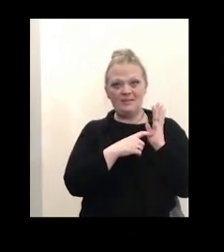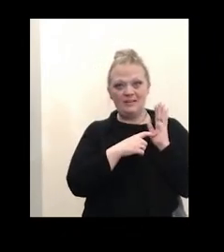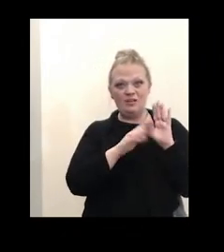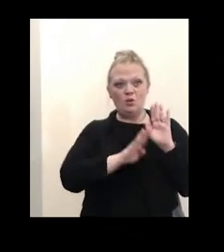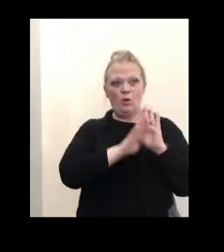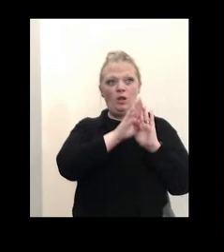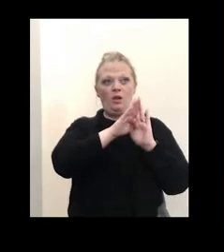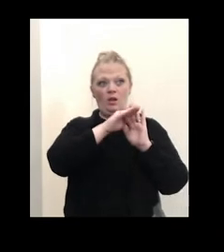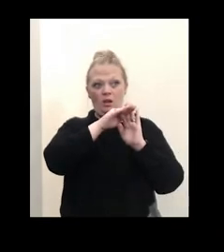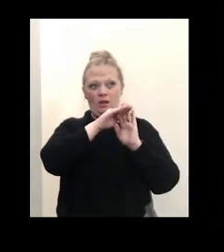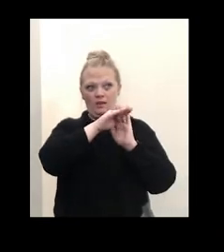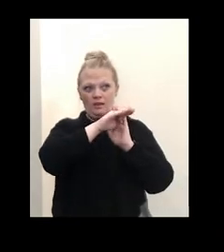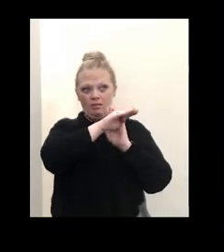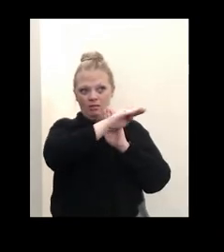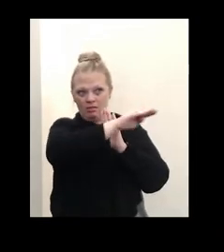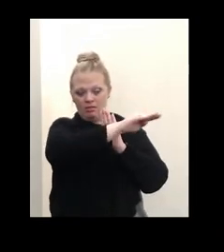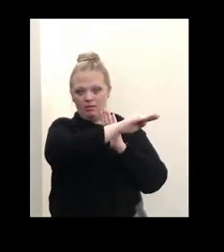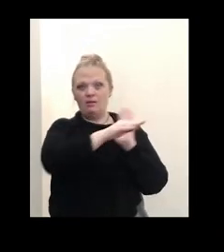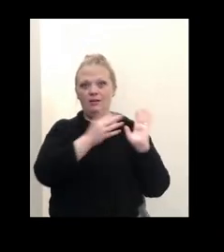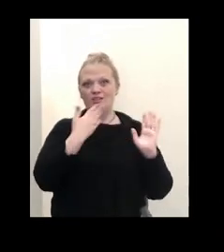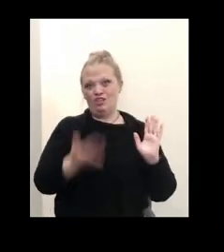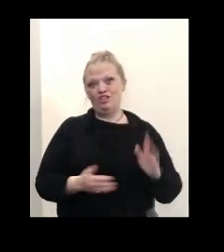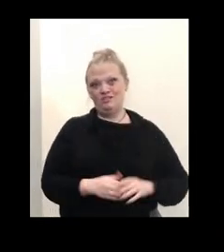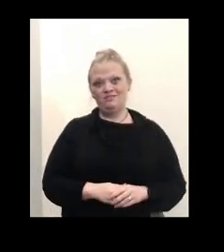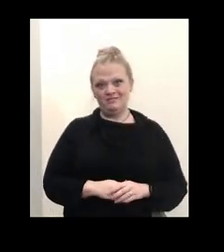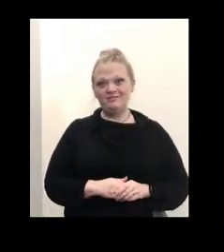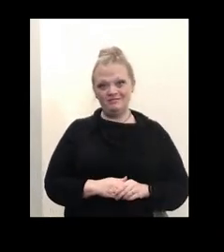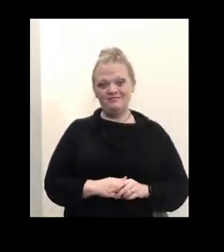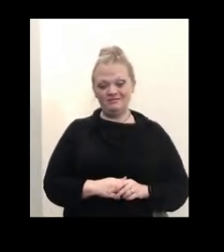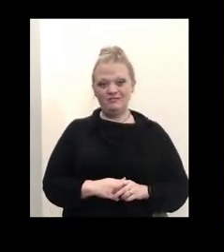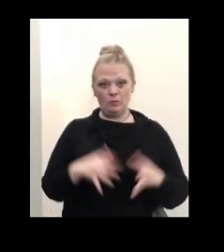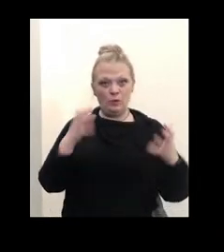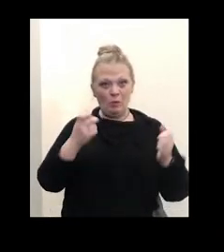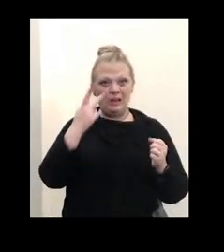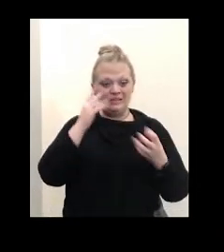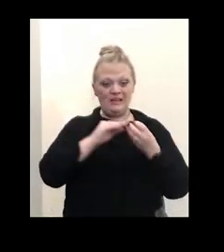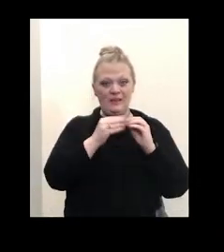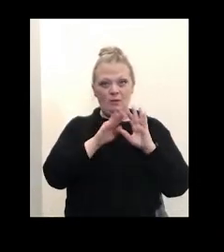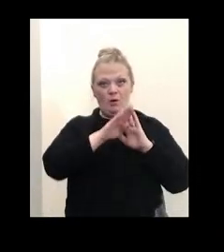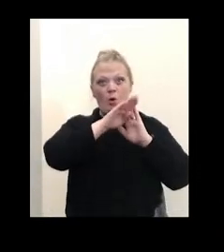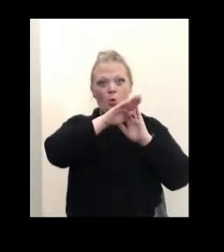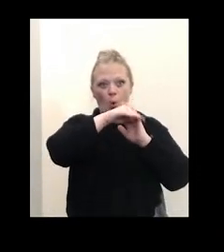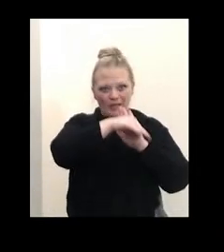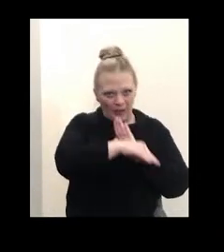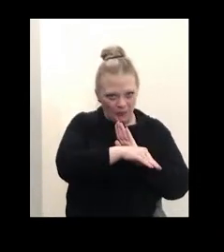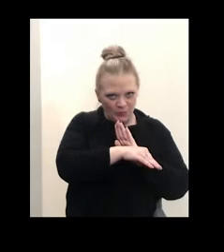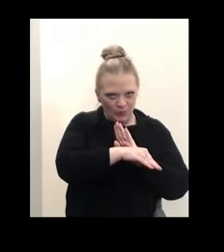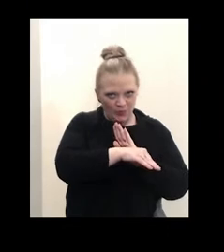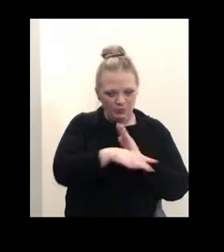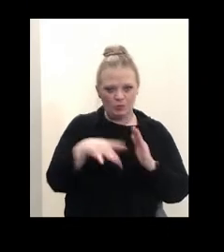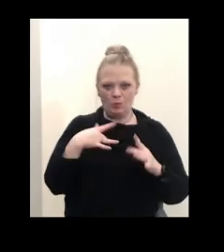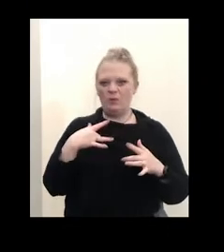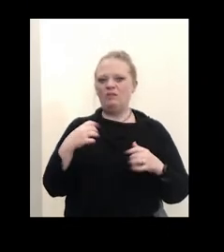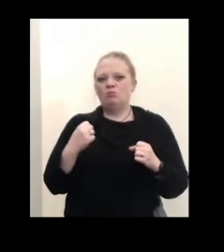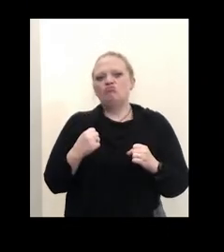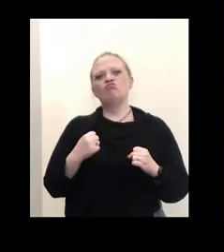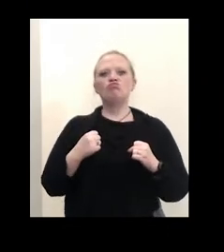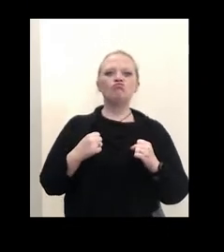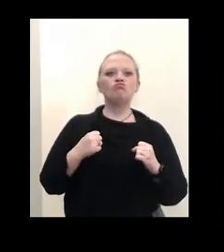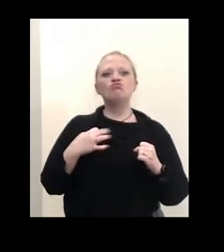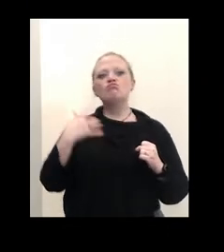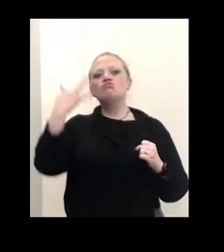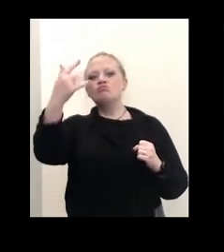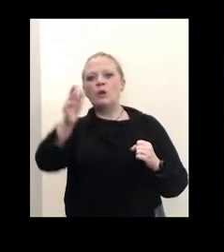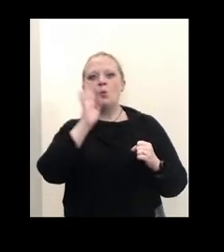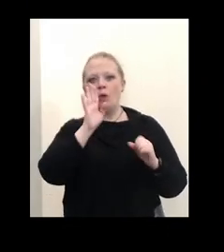and we've kind of stayed like that. That's a good thing. We want to see that number go down. We feel confident in the long run it will go down if